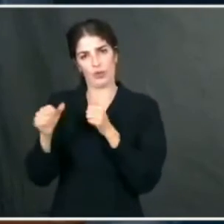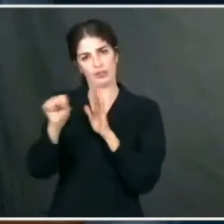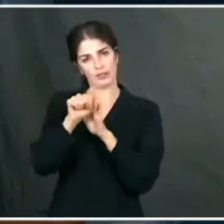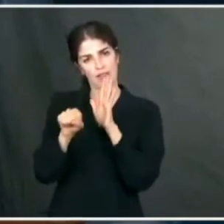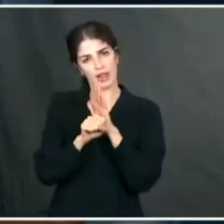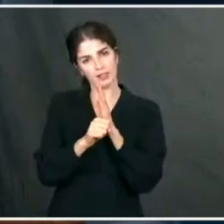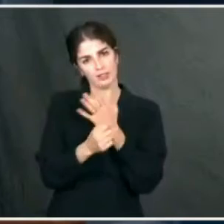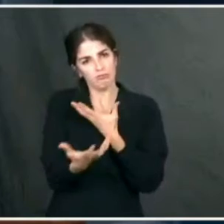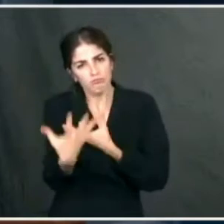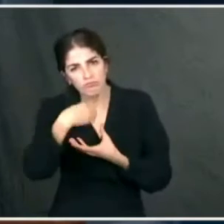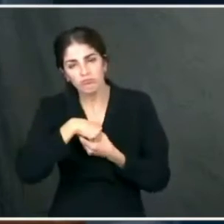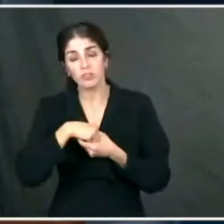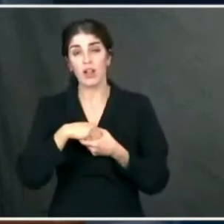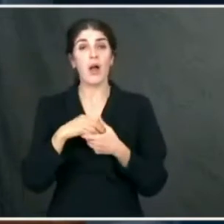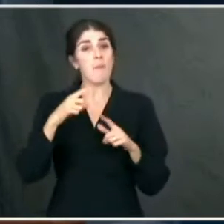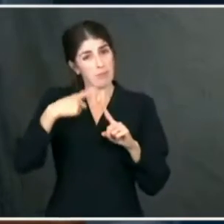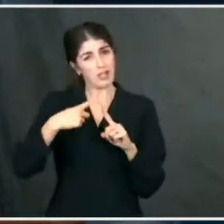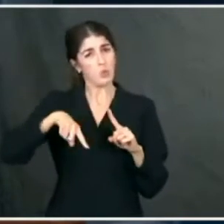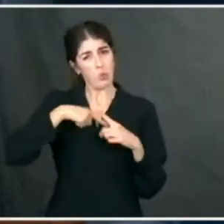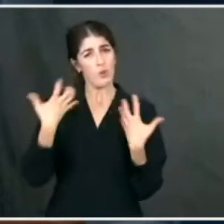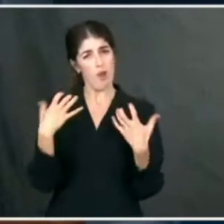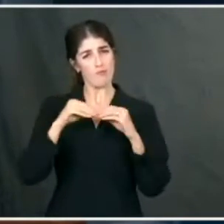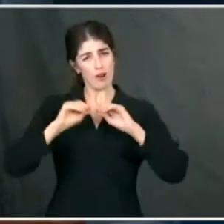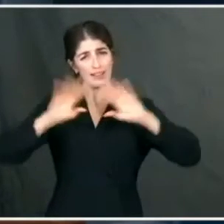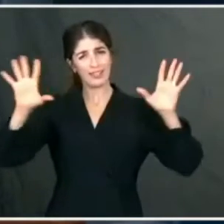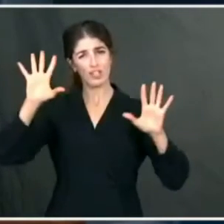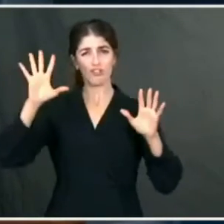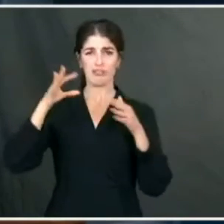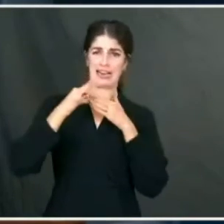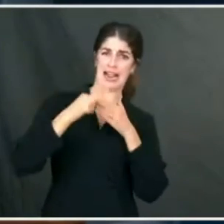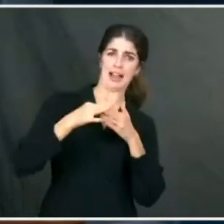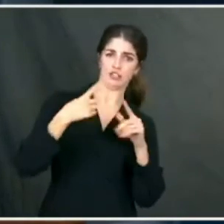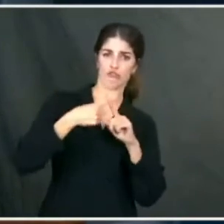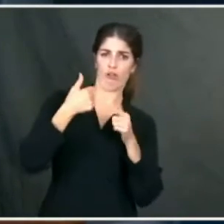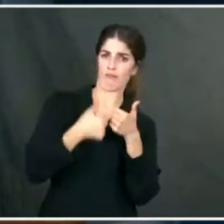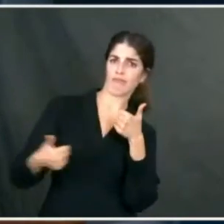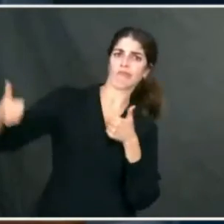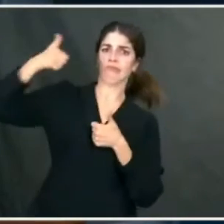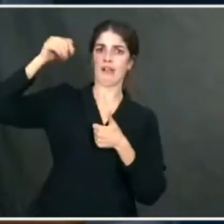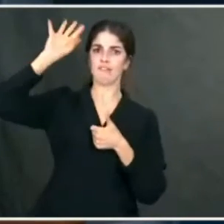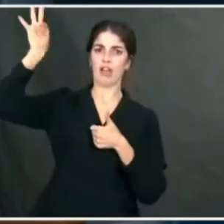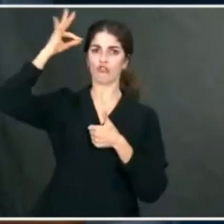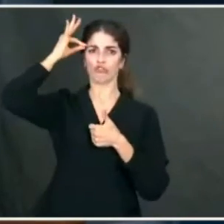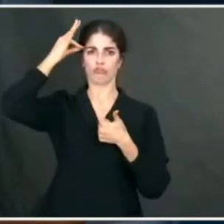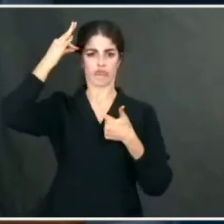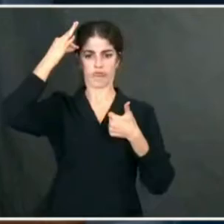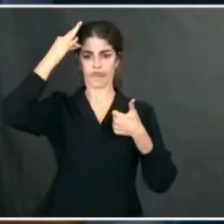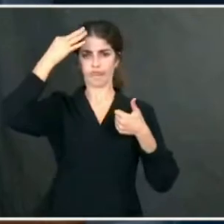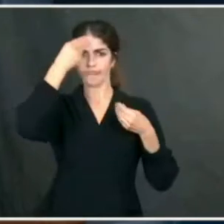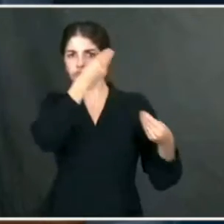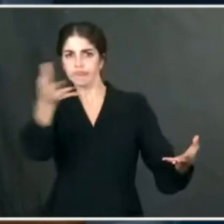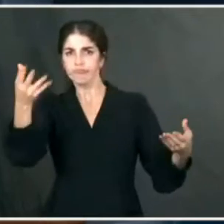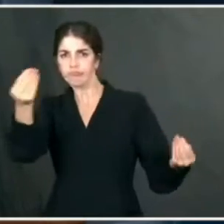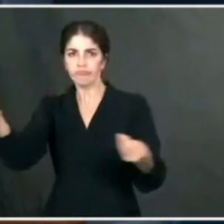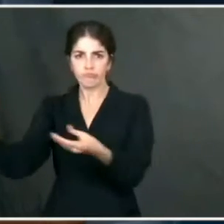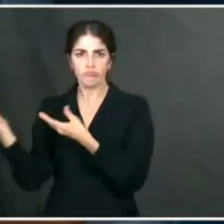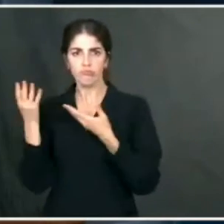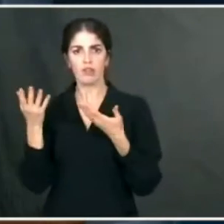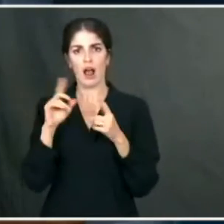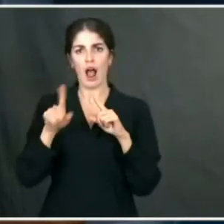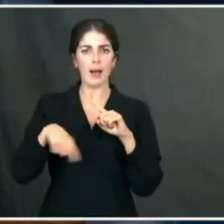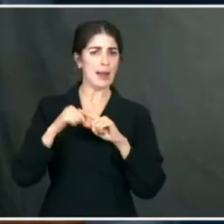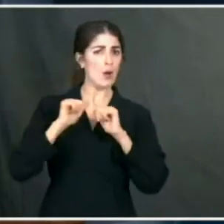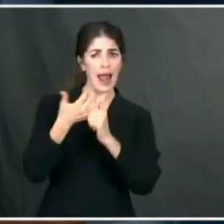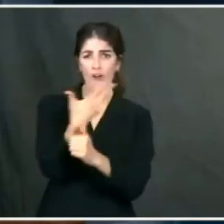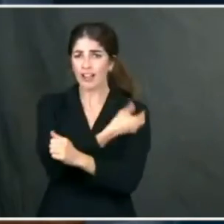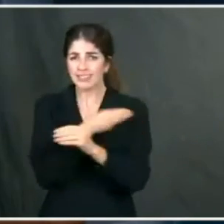from the federal level in terms of how we're planning to operate, what data we're seeing, how vaccines are